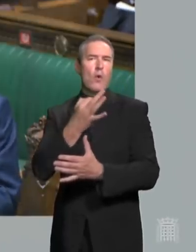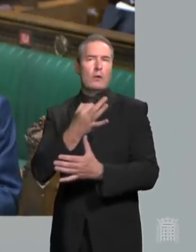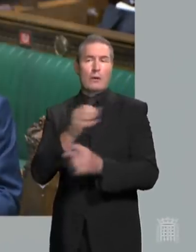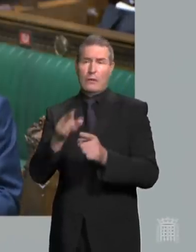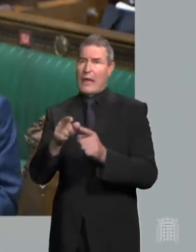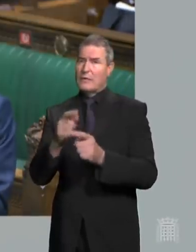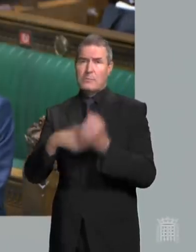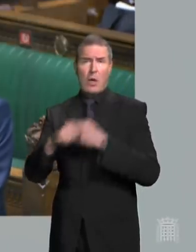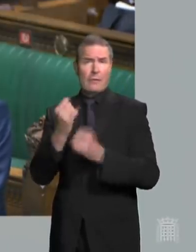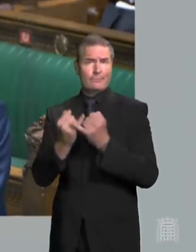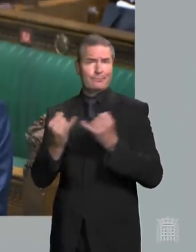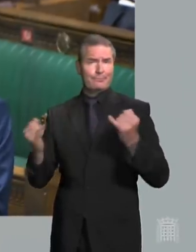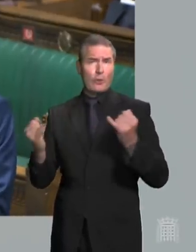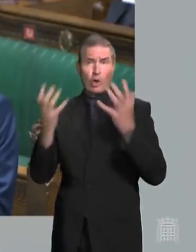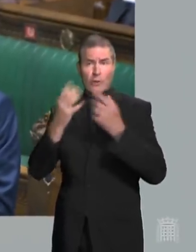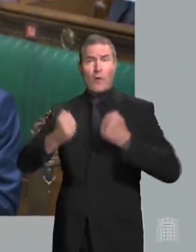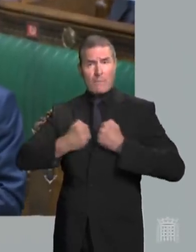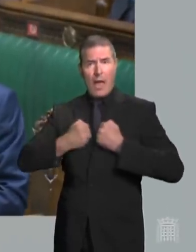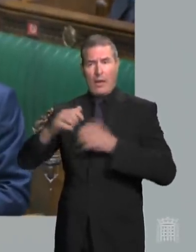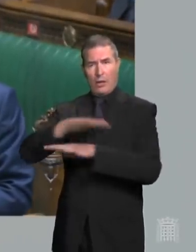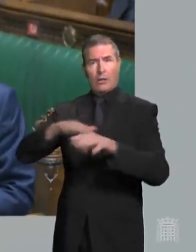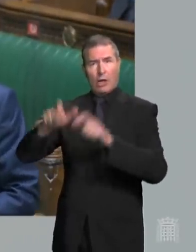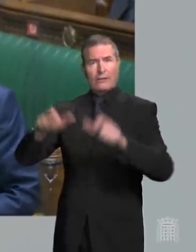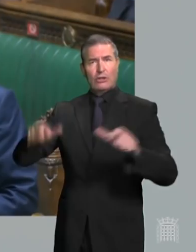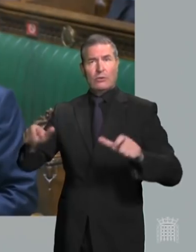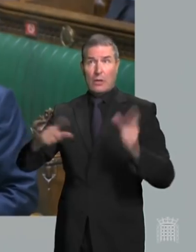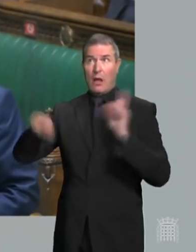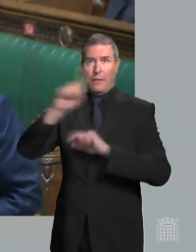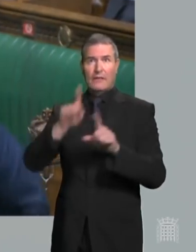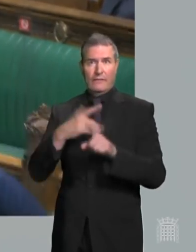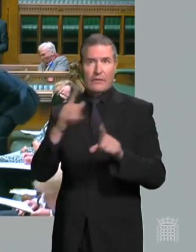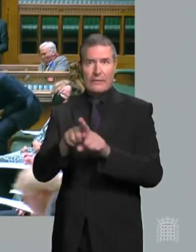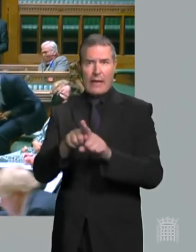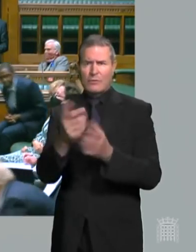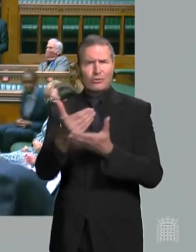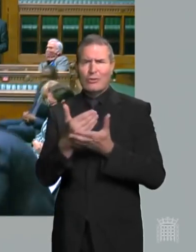that's of growing concern to many of my constituents and I believe to many across the country